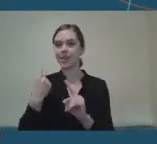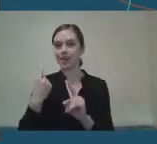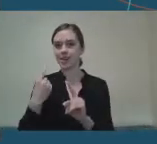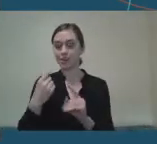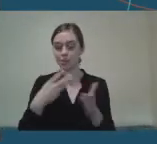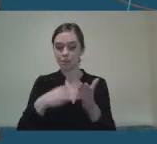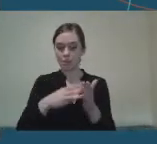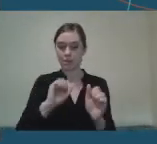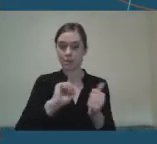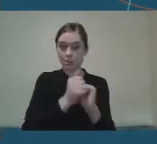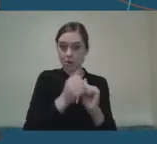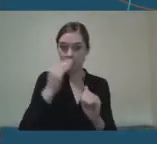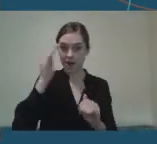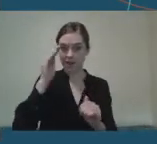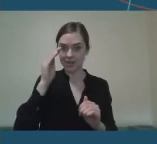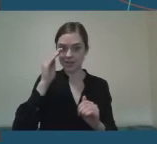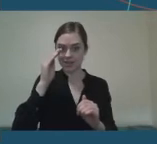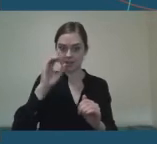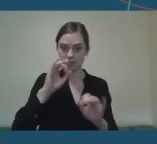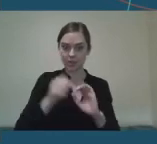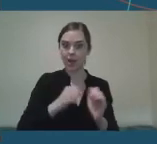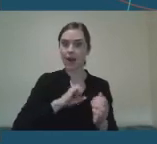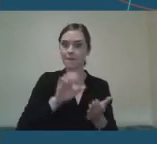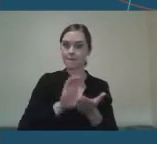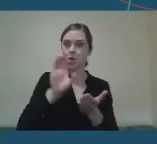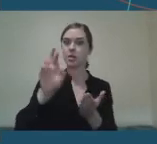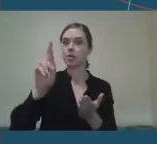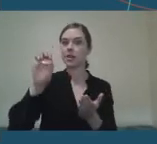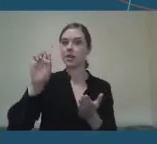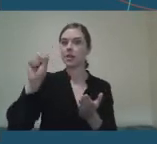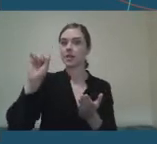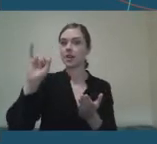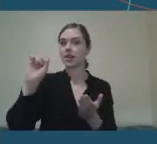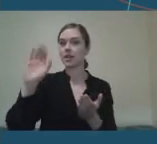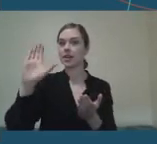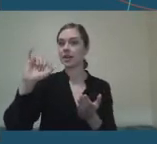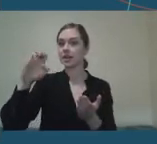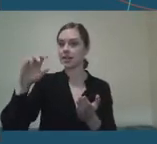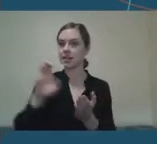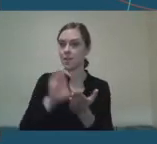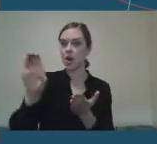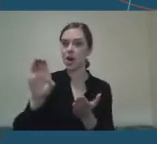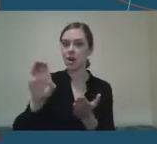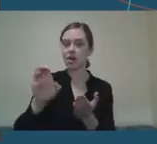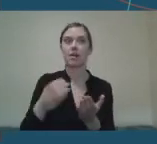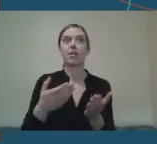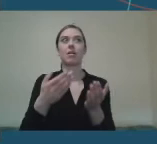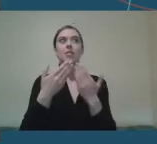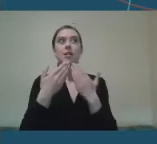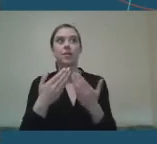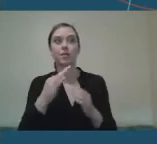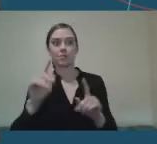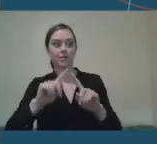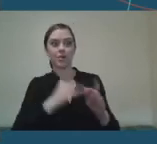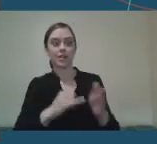provide that resilience fund, which was so readily welcomed by all of the sports organizations with from the government and from Sports Ireland,